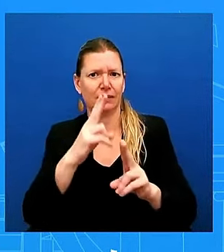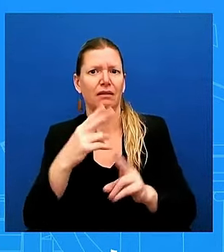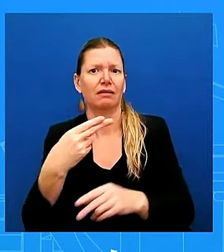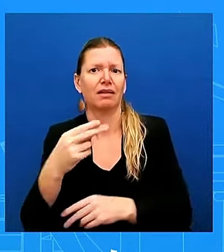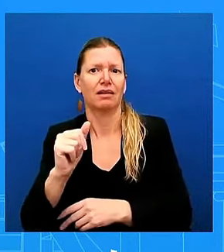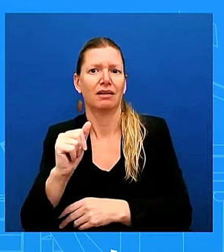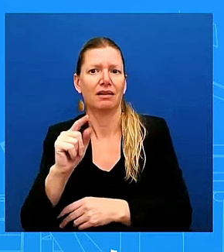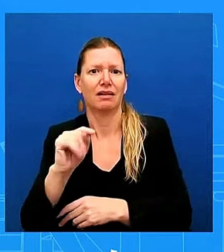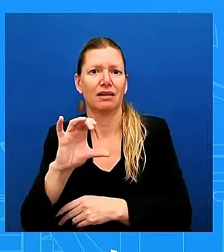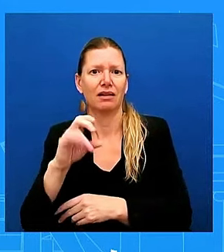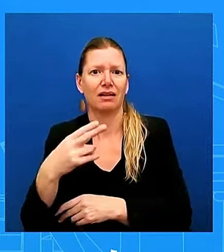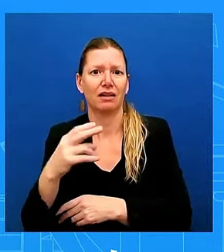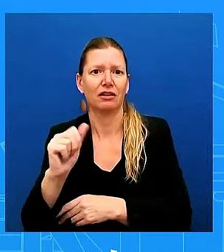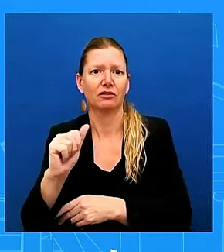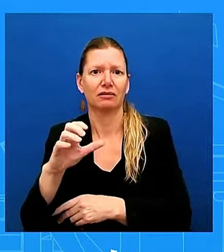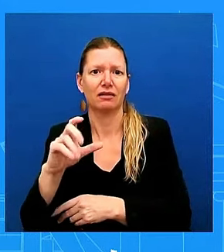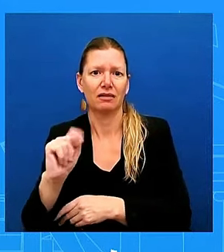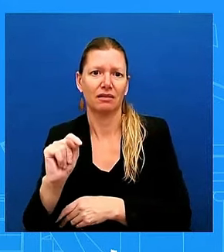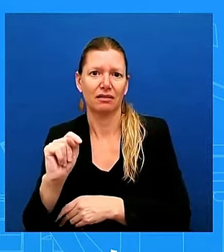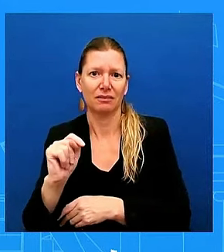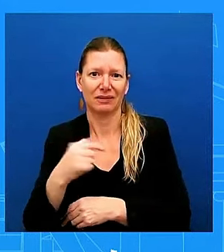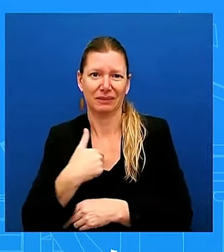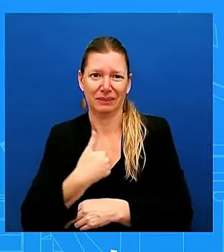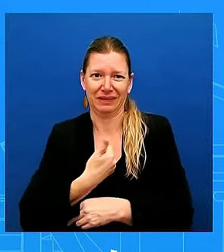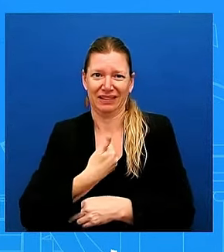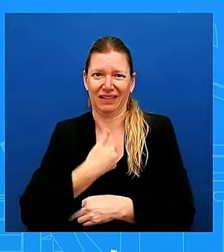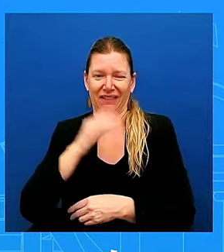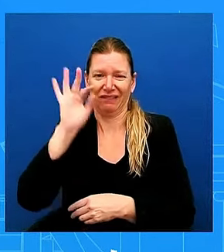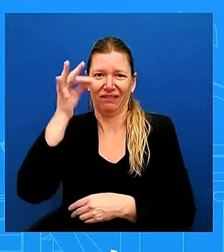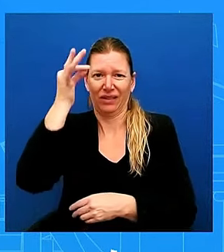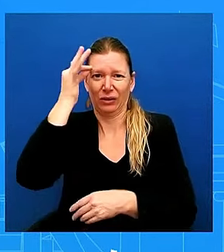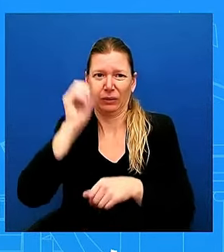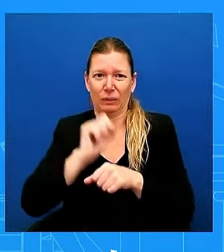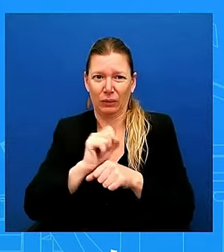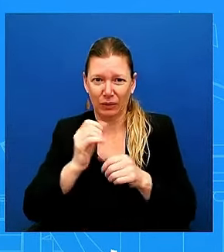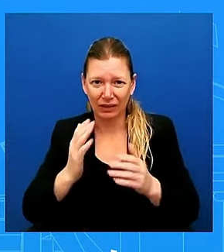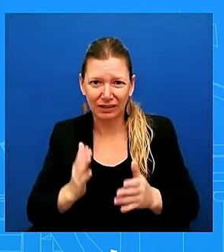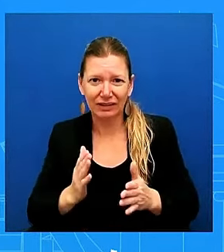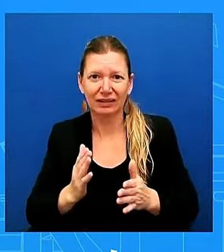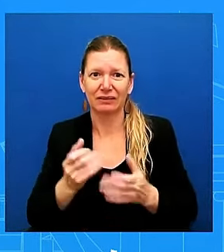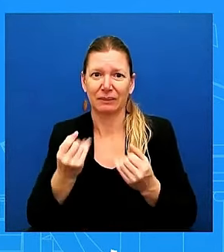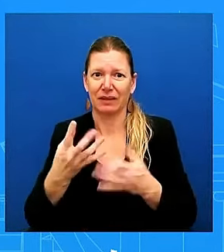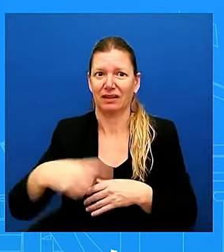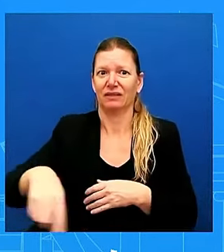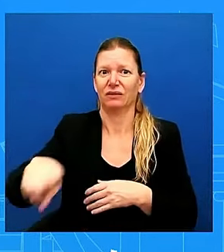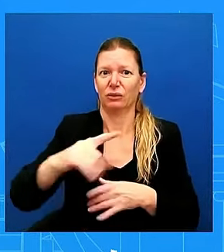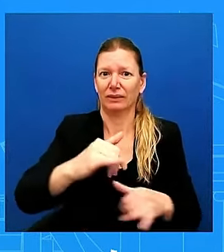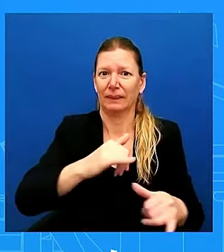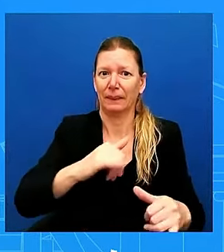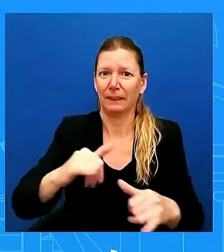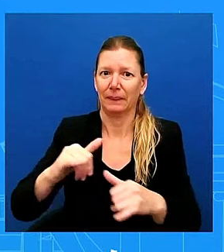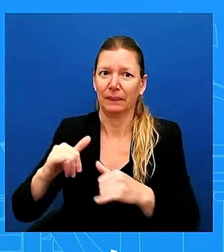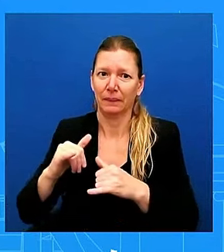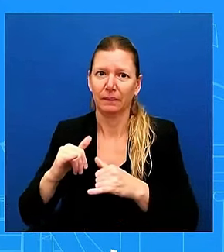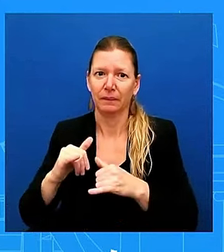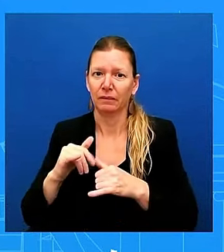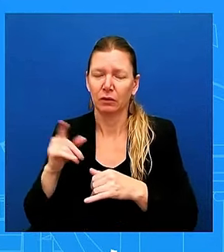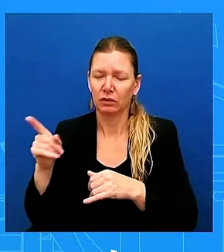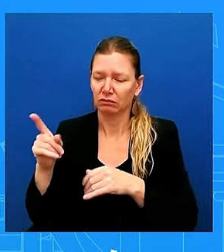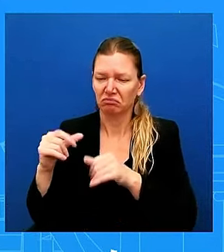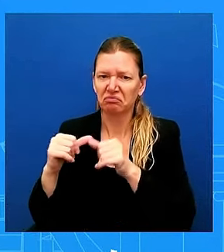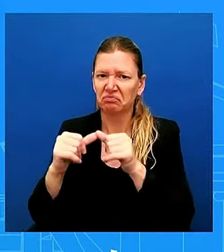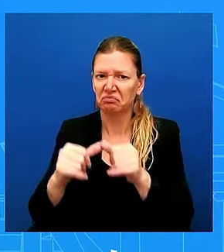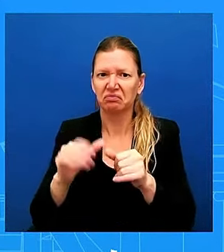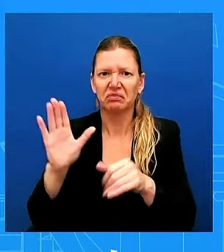here. And so, uh, he's going to continue to do the work that he's doing. We saw a strong jobs numbers. That's one of the reasons he came out.